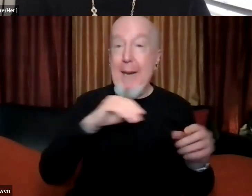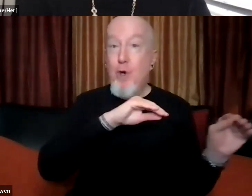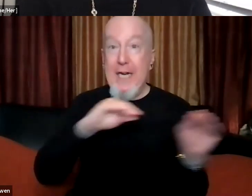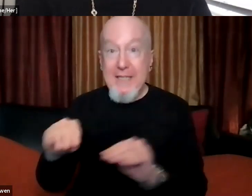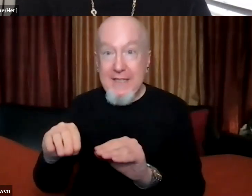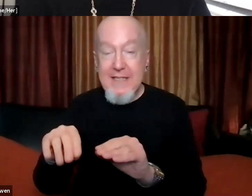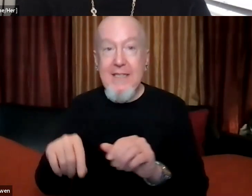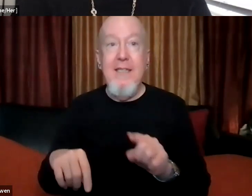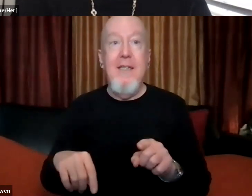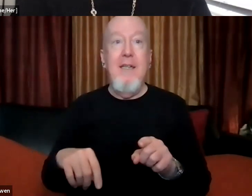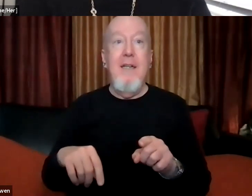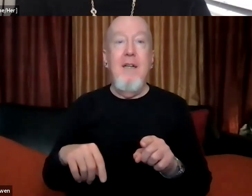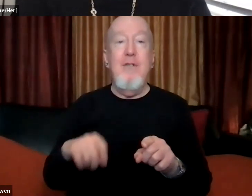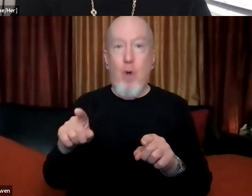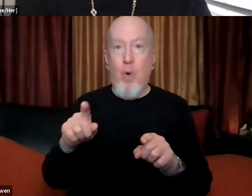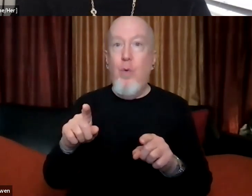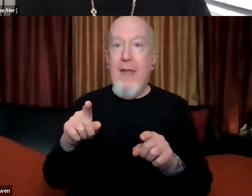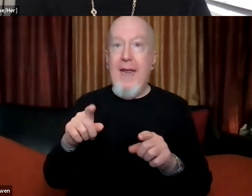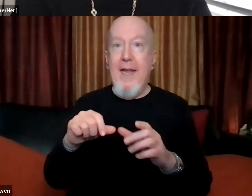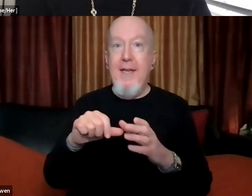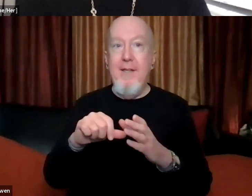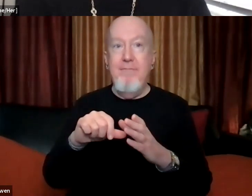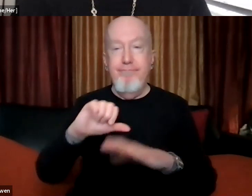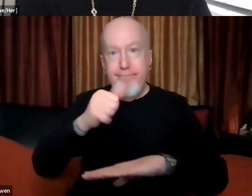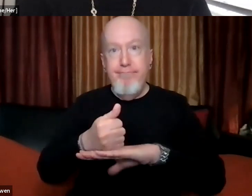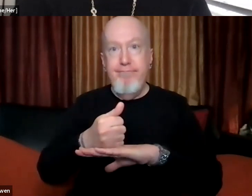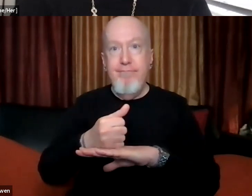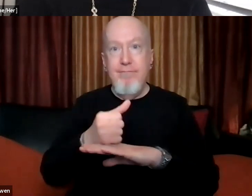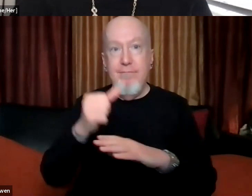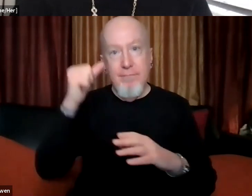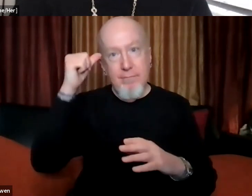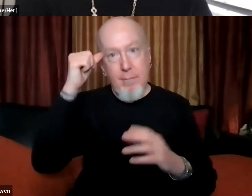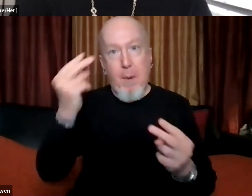memorialized with a structure inviting people to think about that. Um,